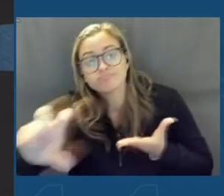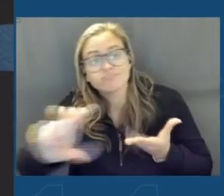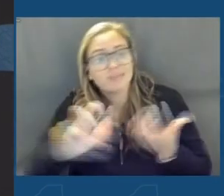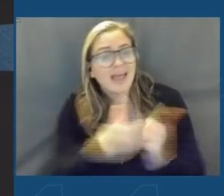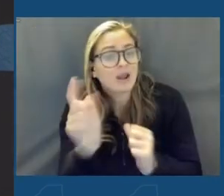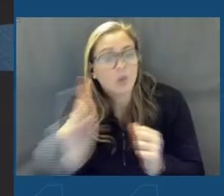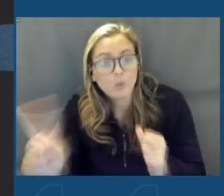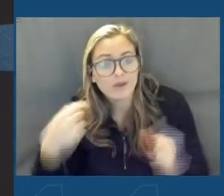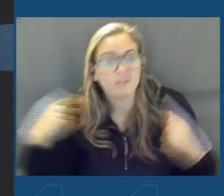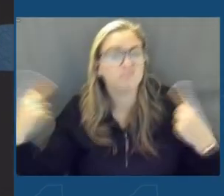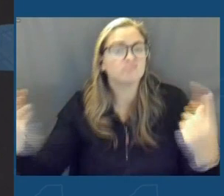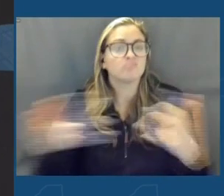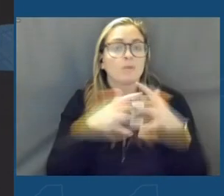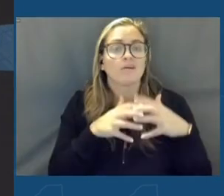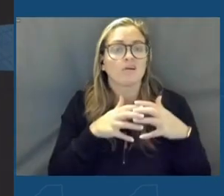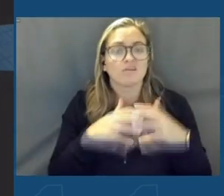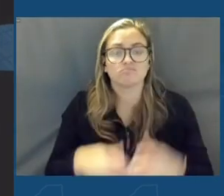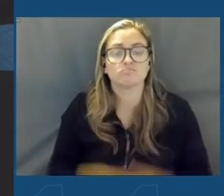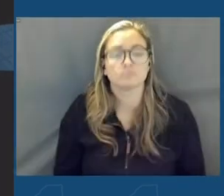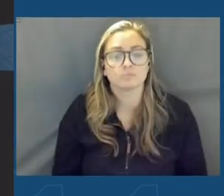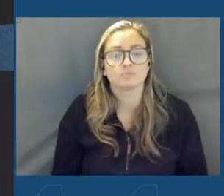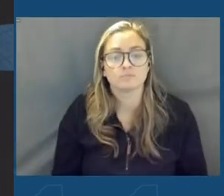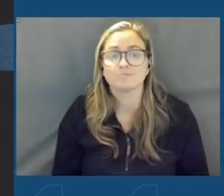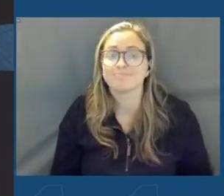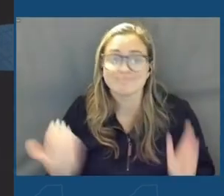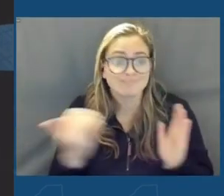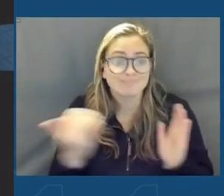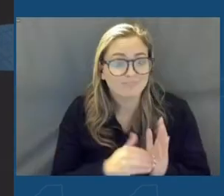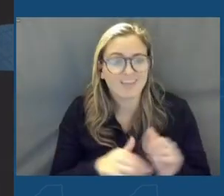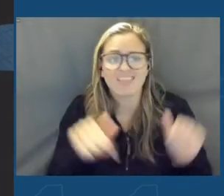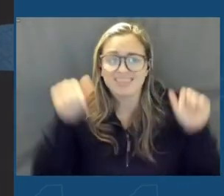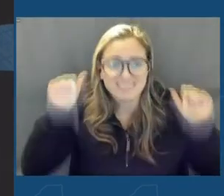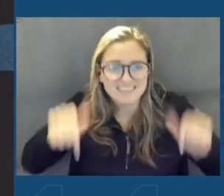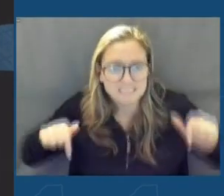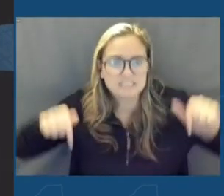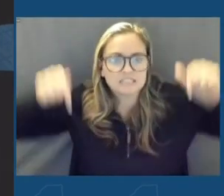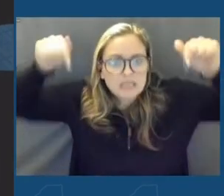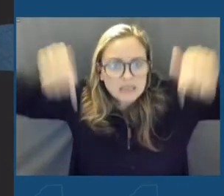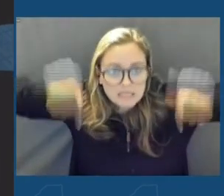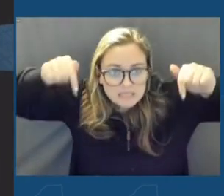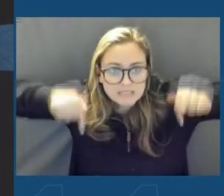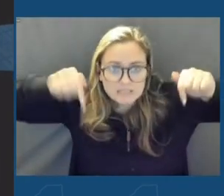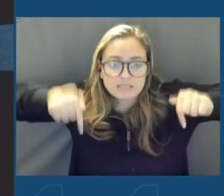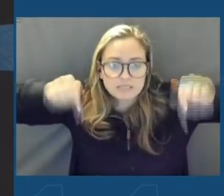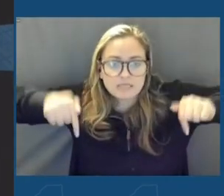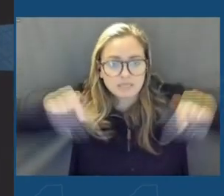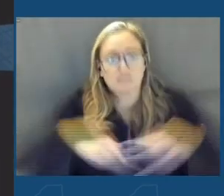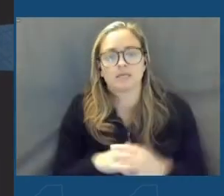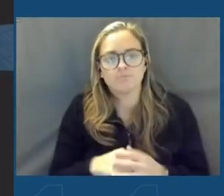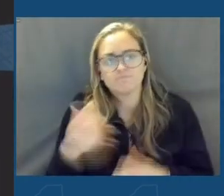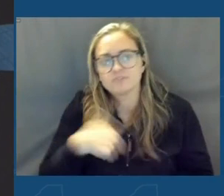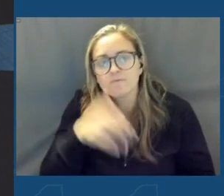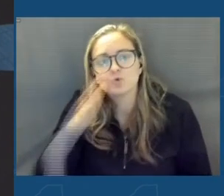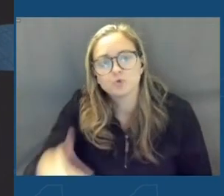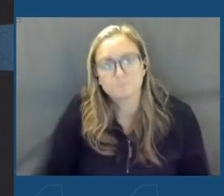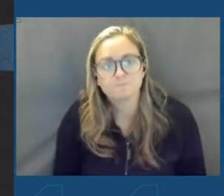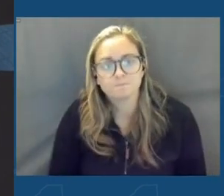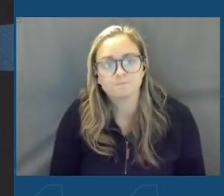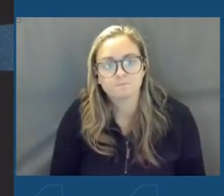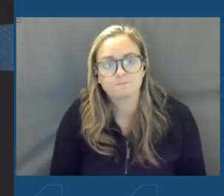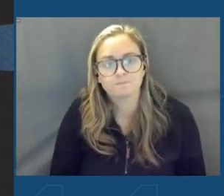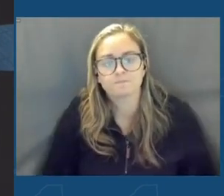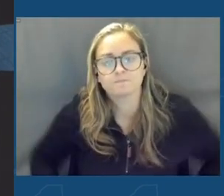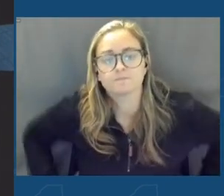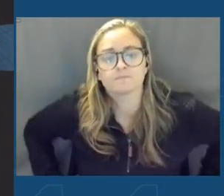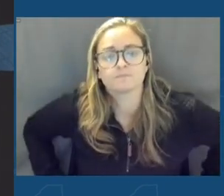in decades. Again, this, this is the future. Now, just